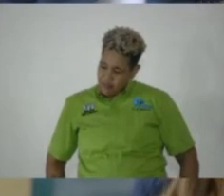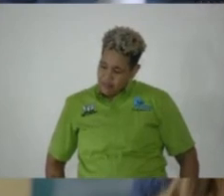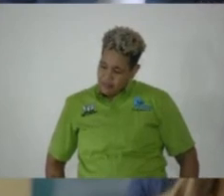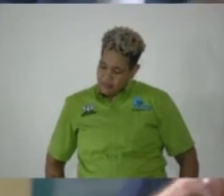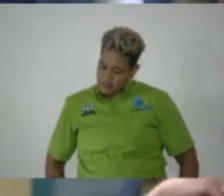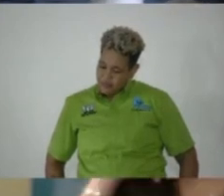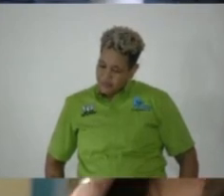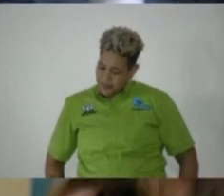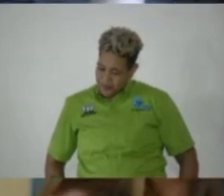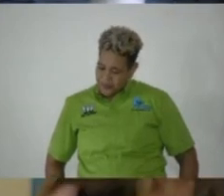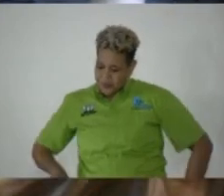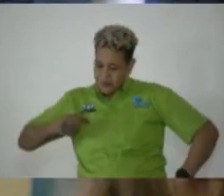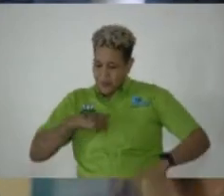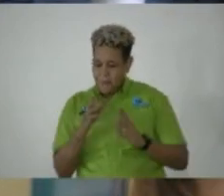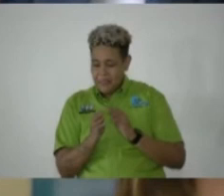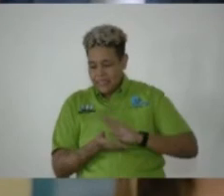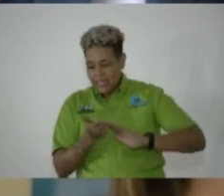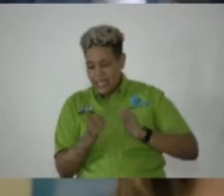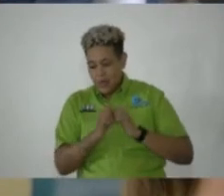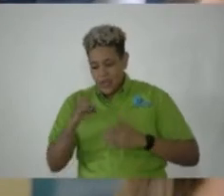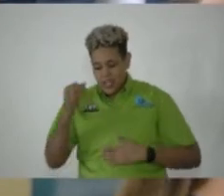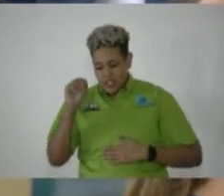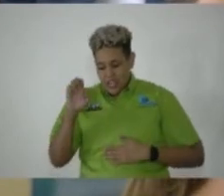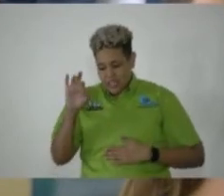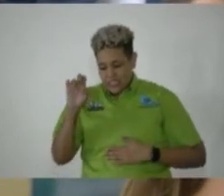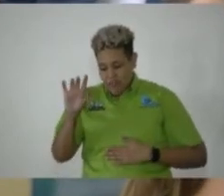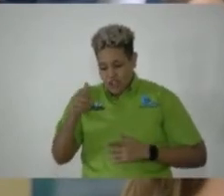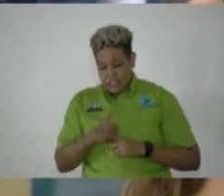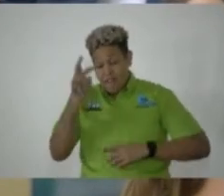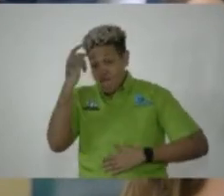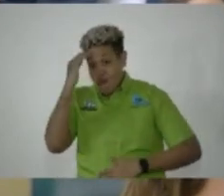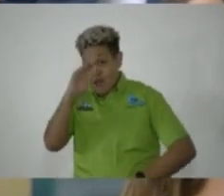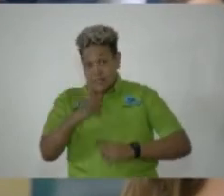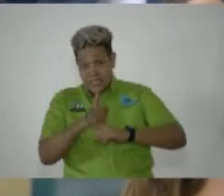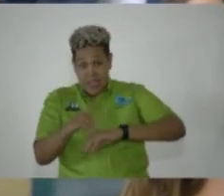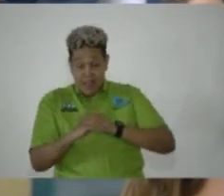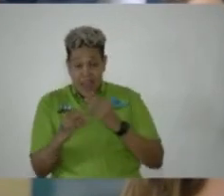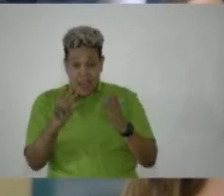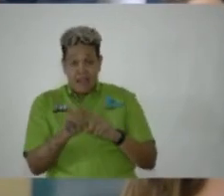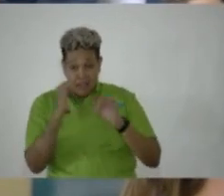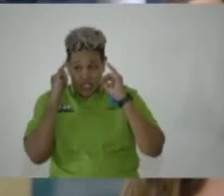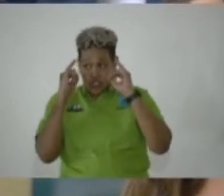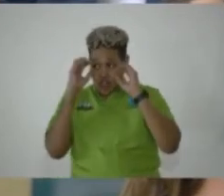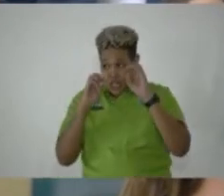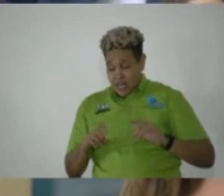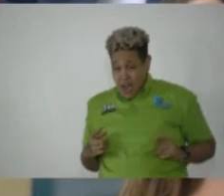with, we have been meeting with Chase. The Prime Minister gave the instructions